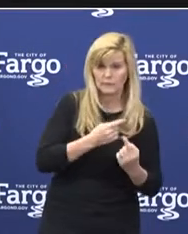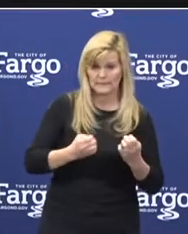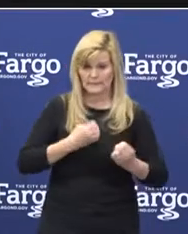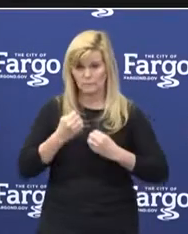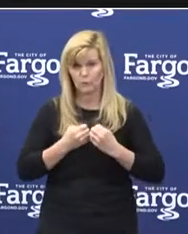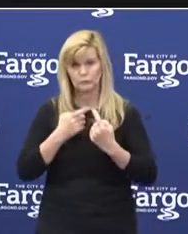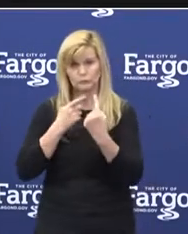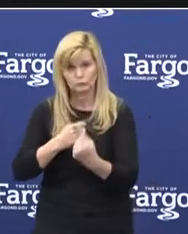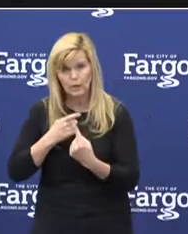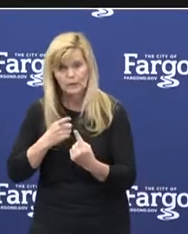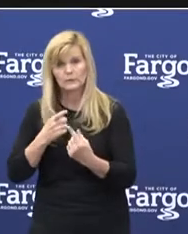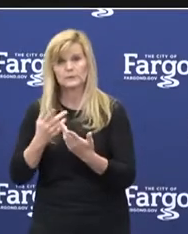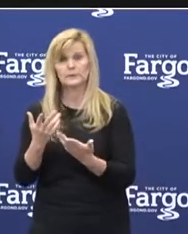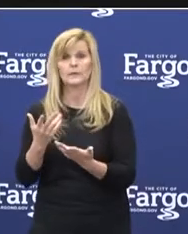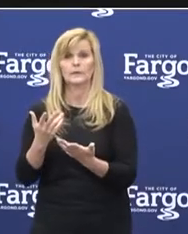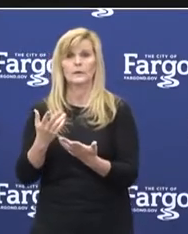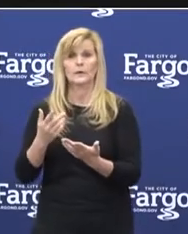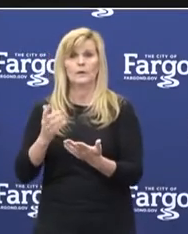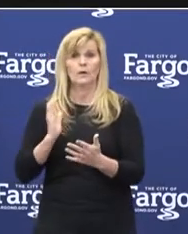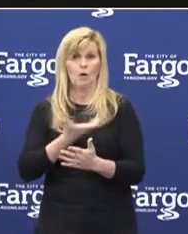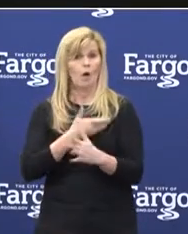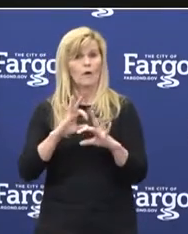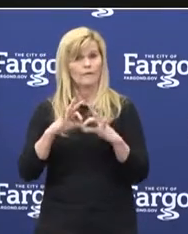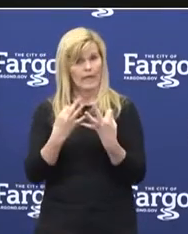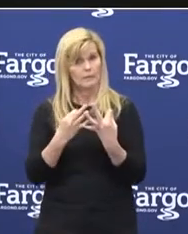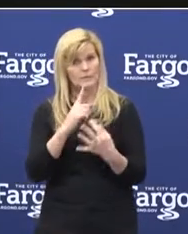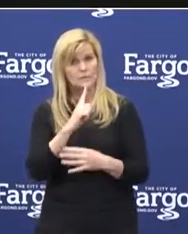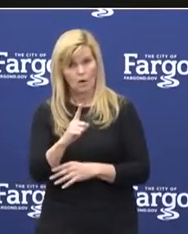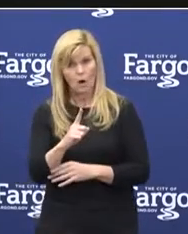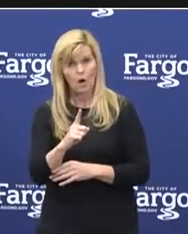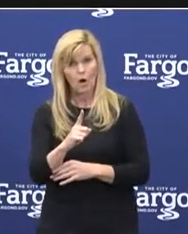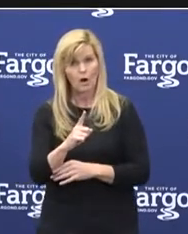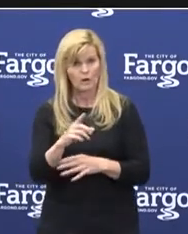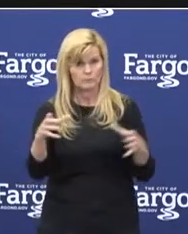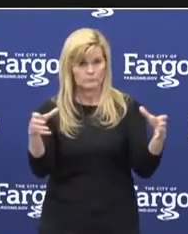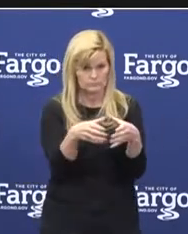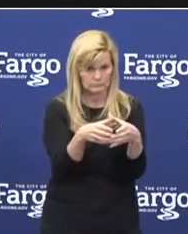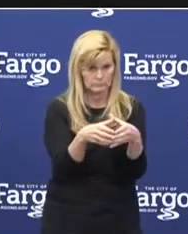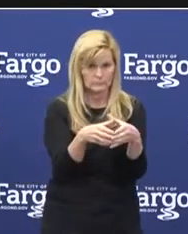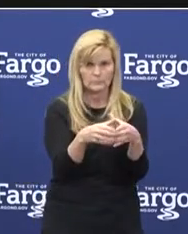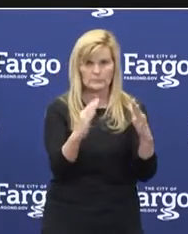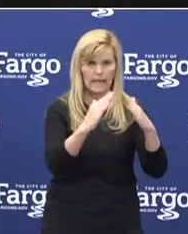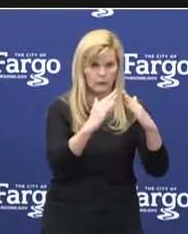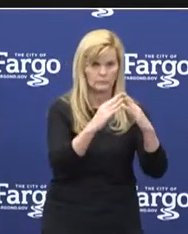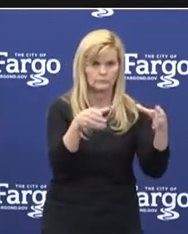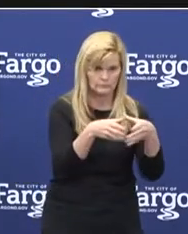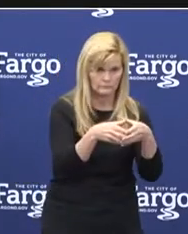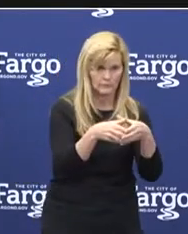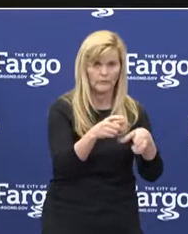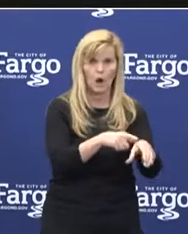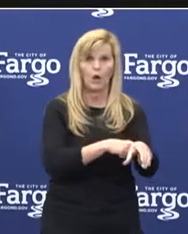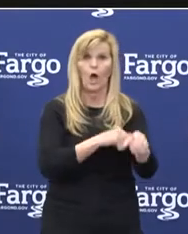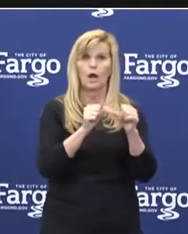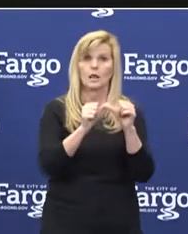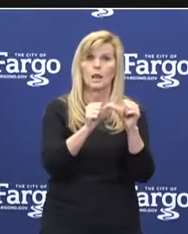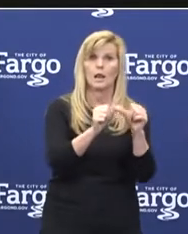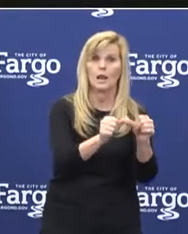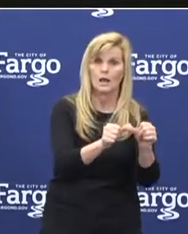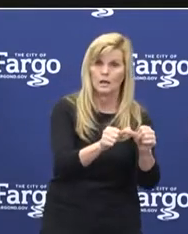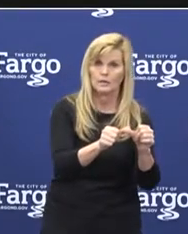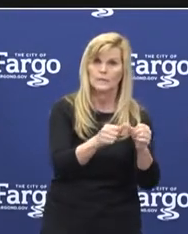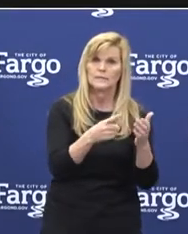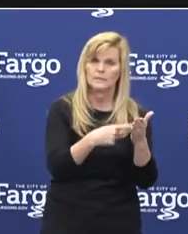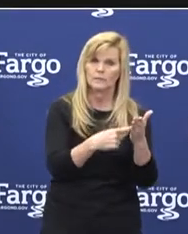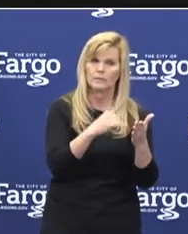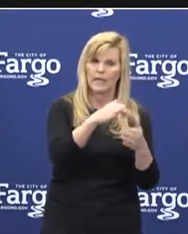where our families are together for an extended amount of time, and sometimes these